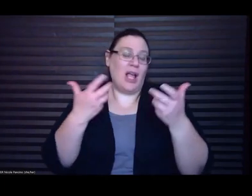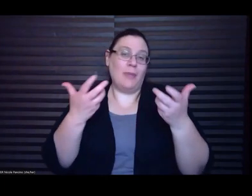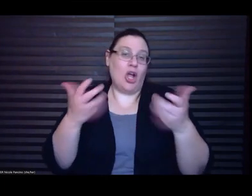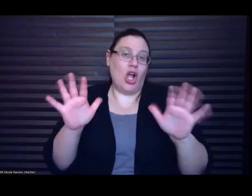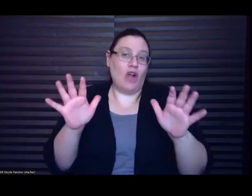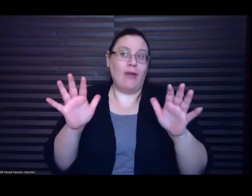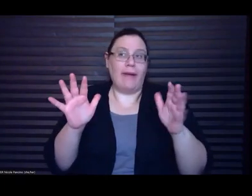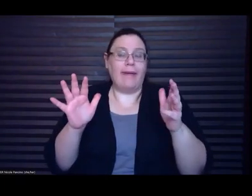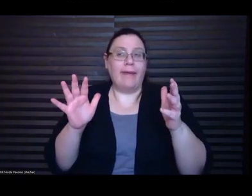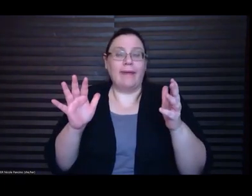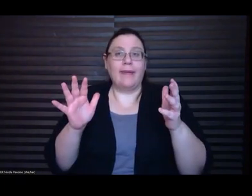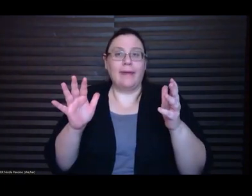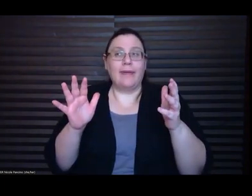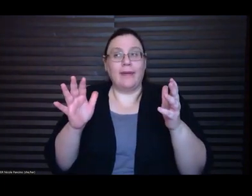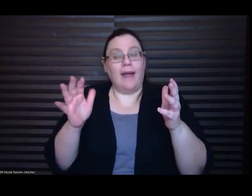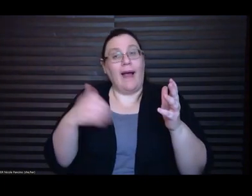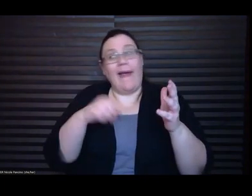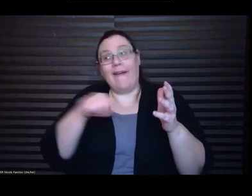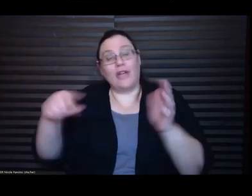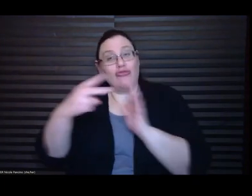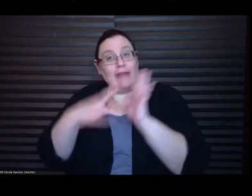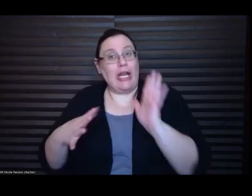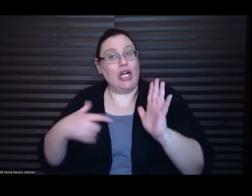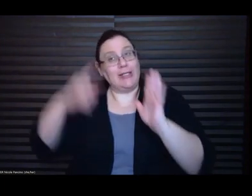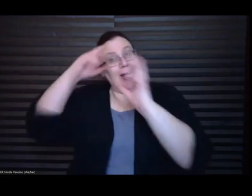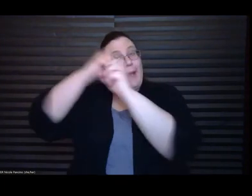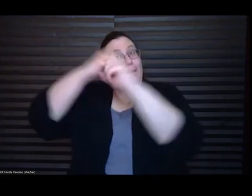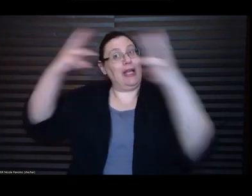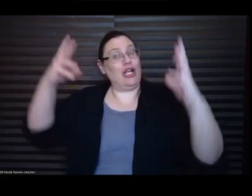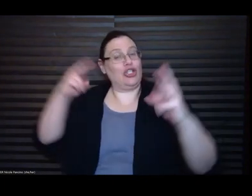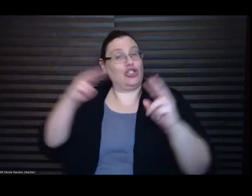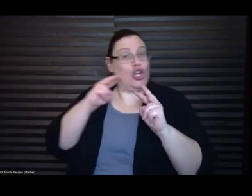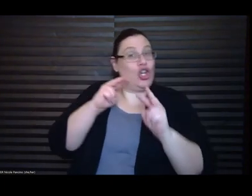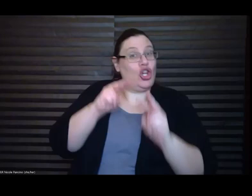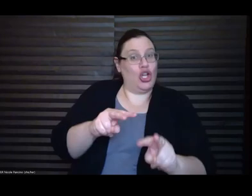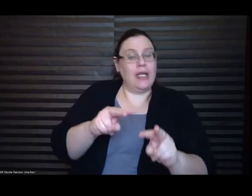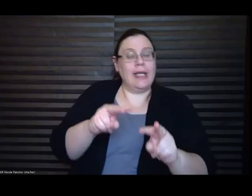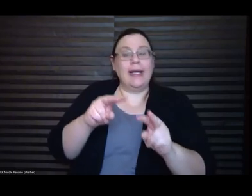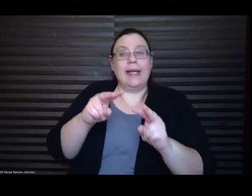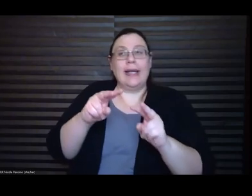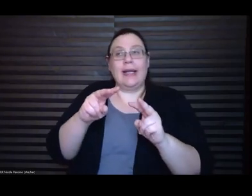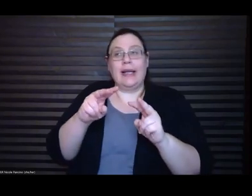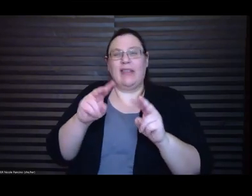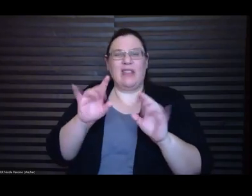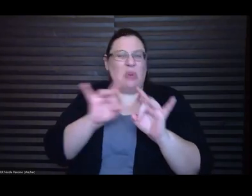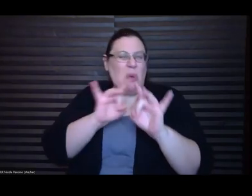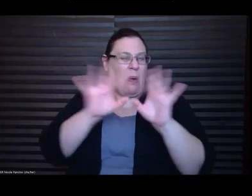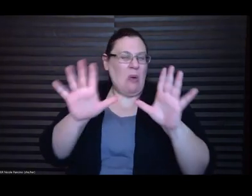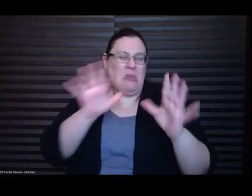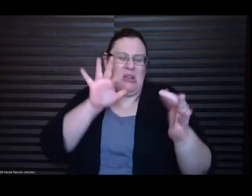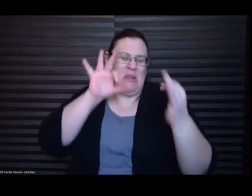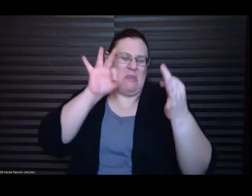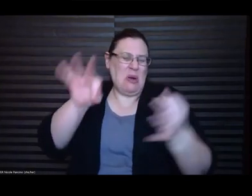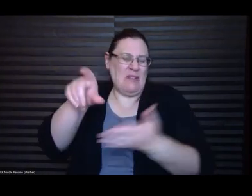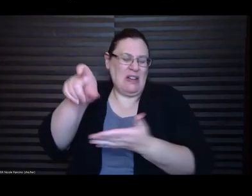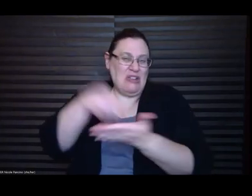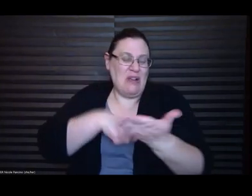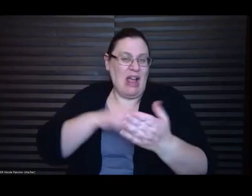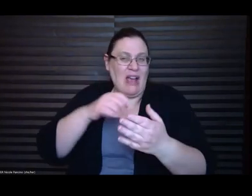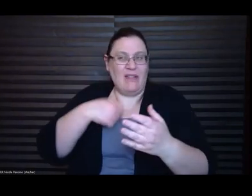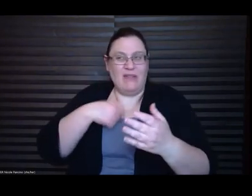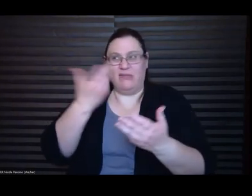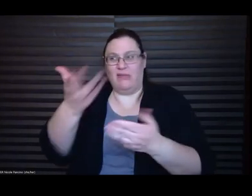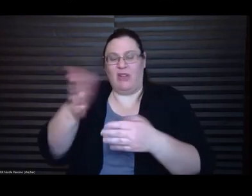at this like horrible imperfect draft on my computer and um so that that can make it